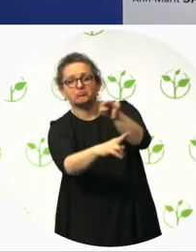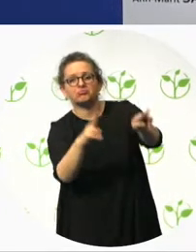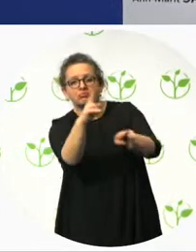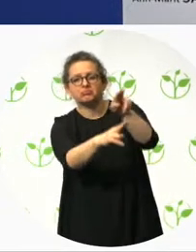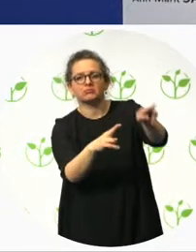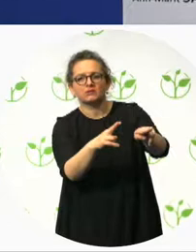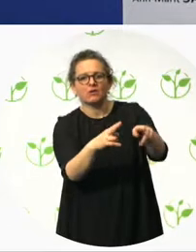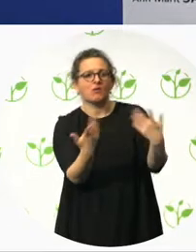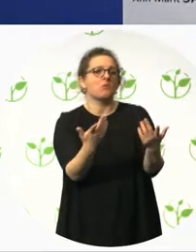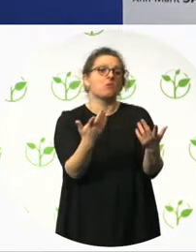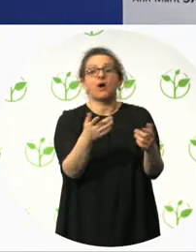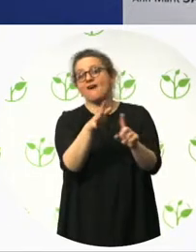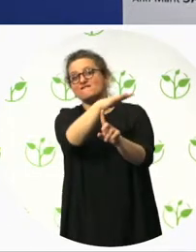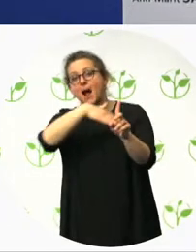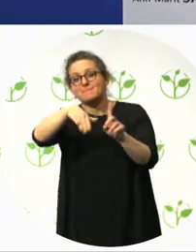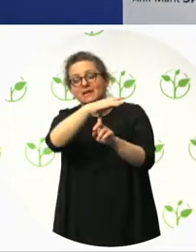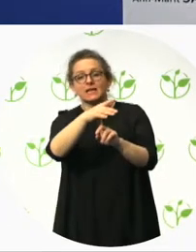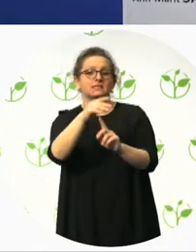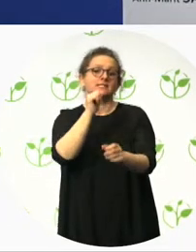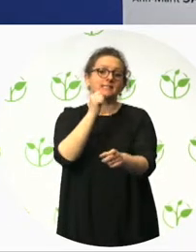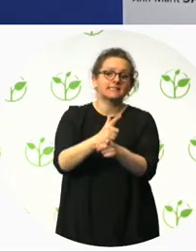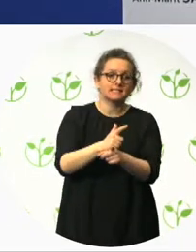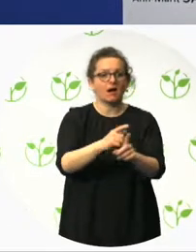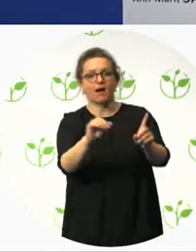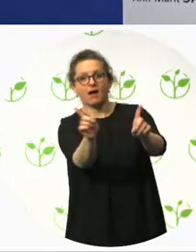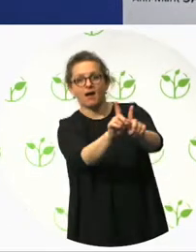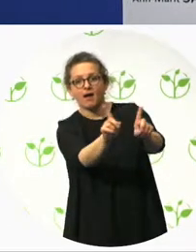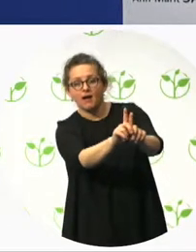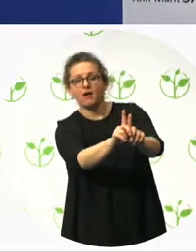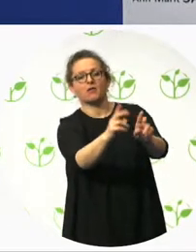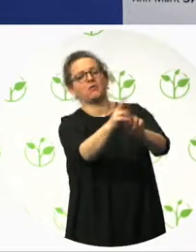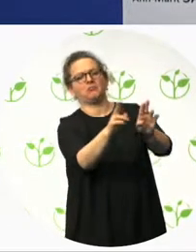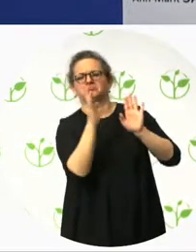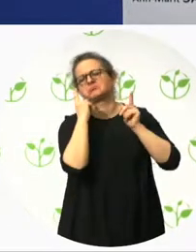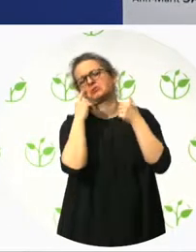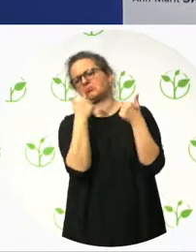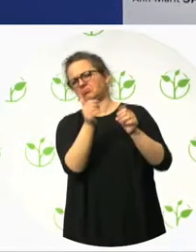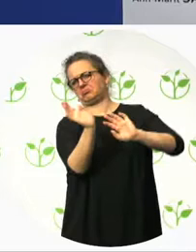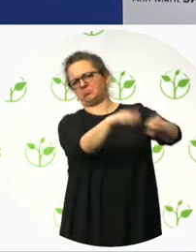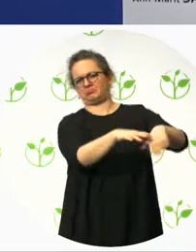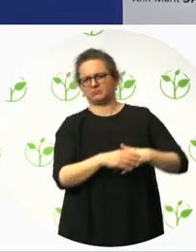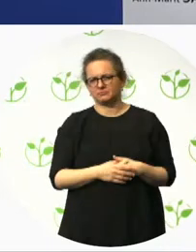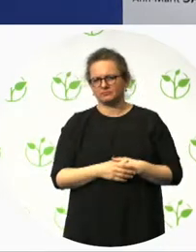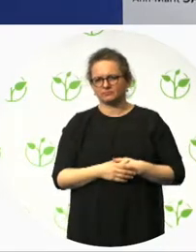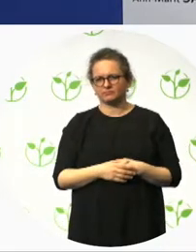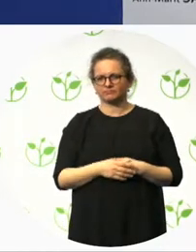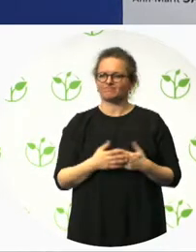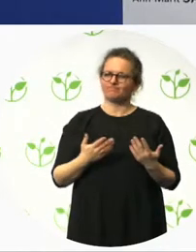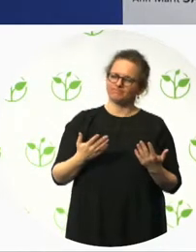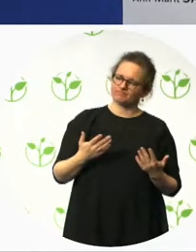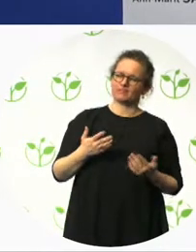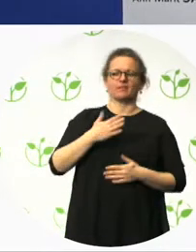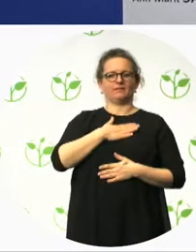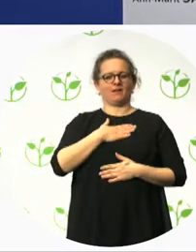are all freely available on our website. And here's a national standard we developed in the whole area of tourism.